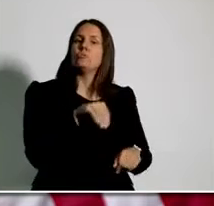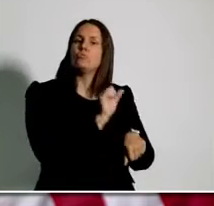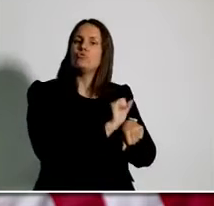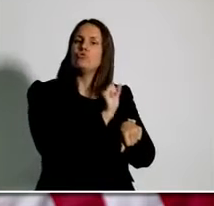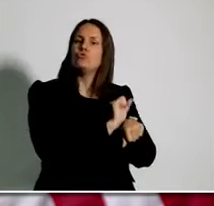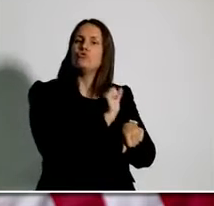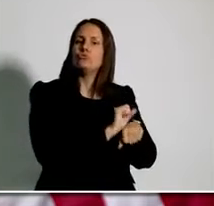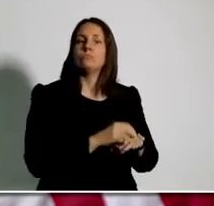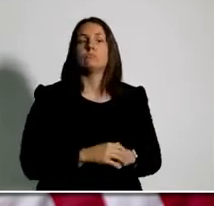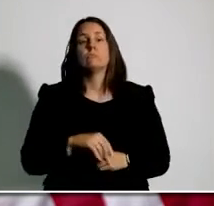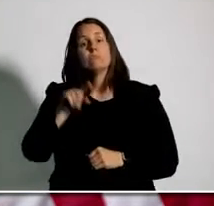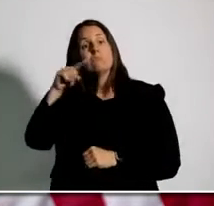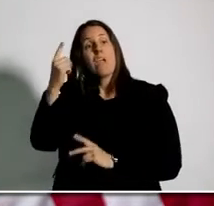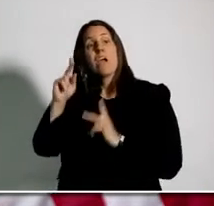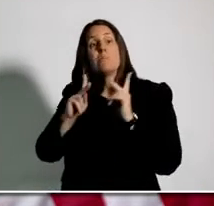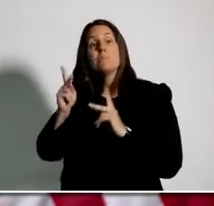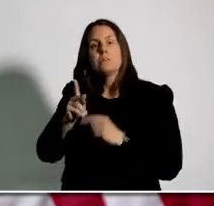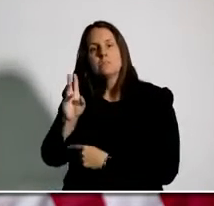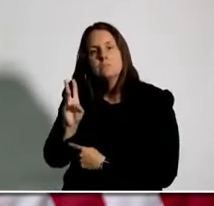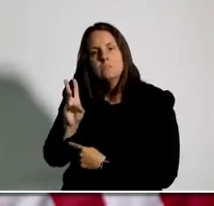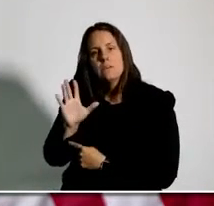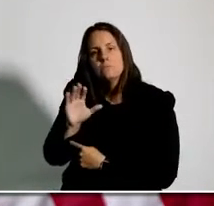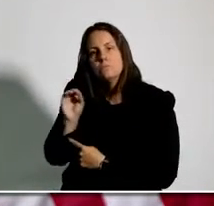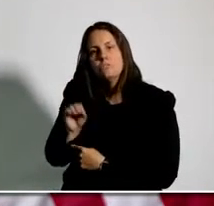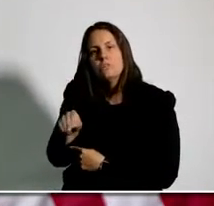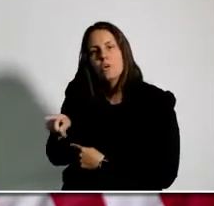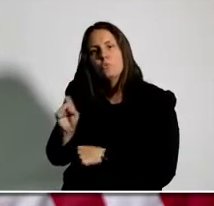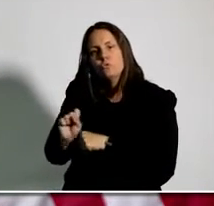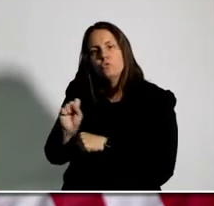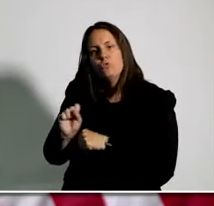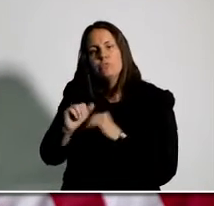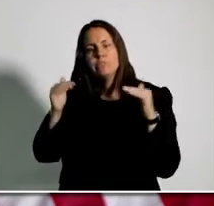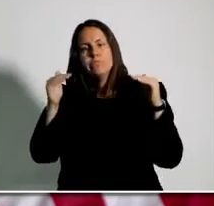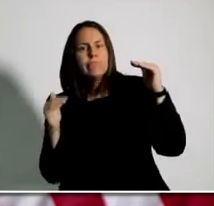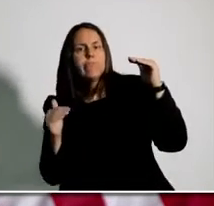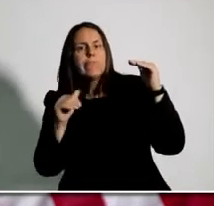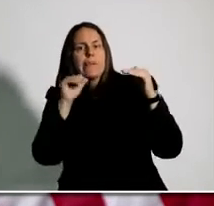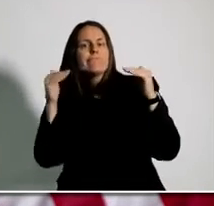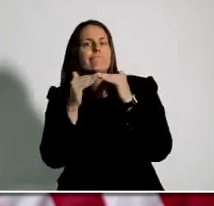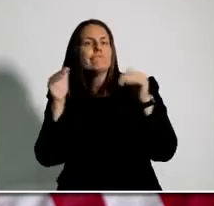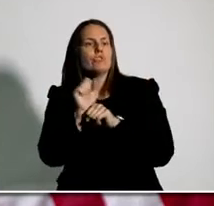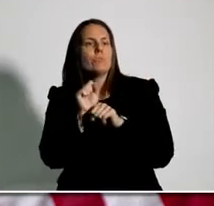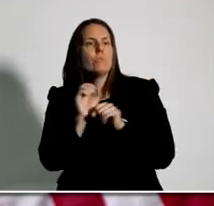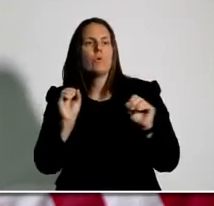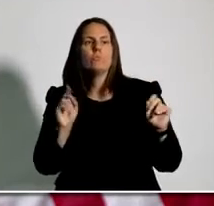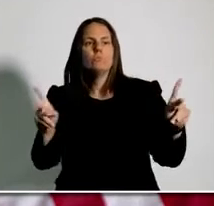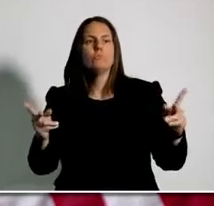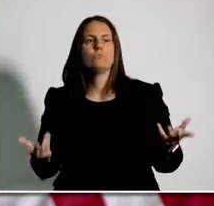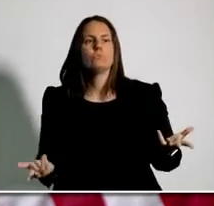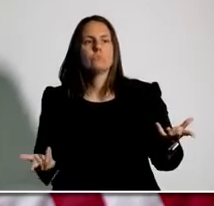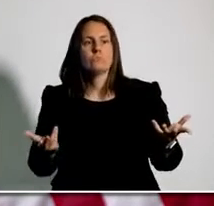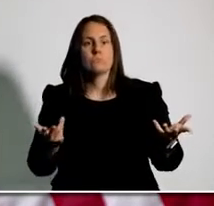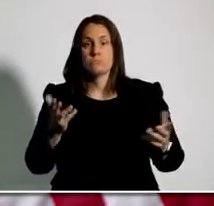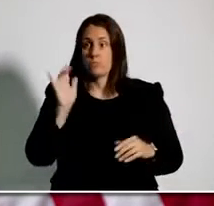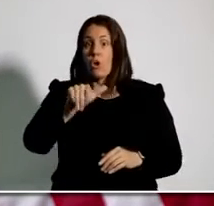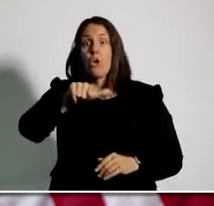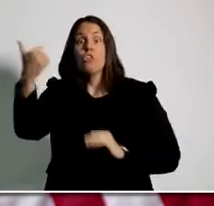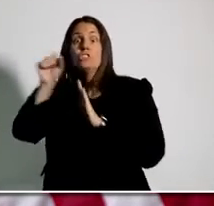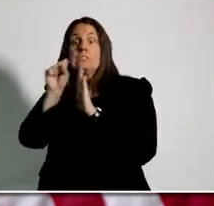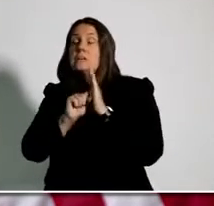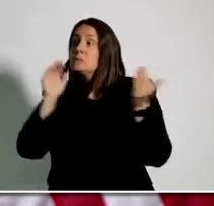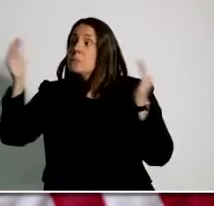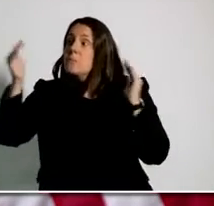This disparity in employment of prime-age workers is the worst in the nation. Black